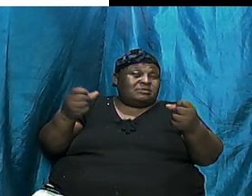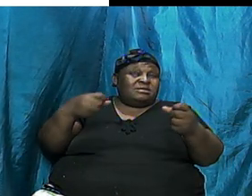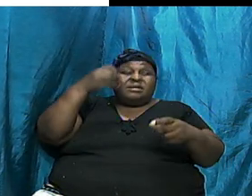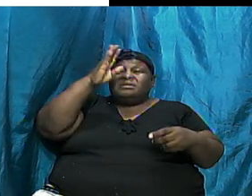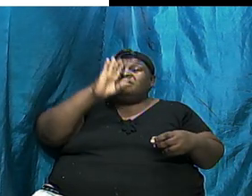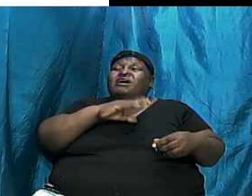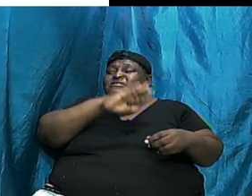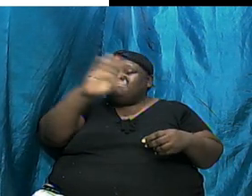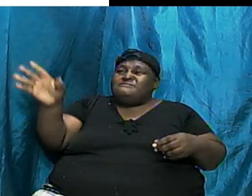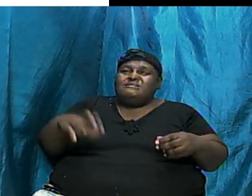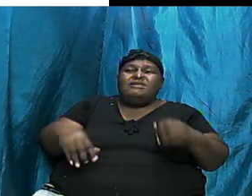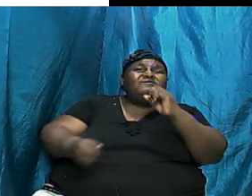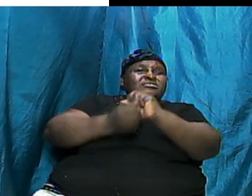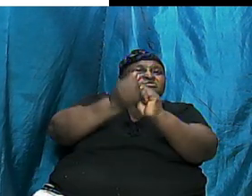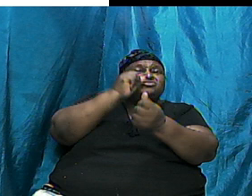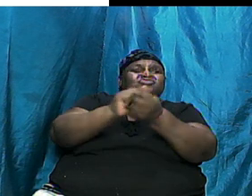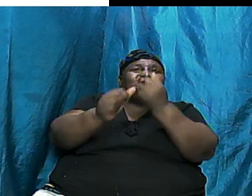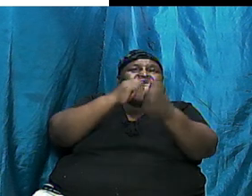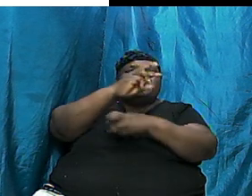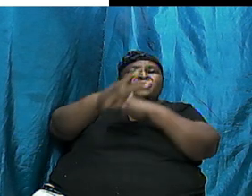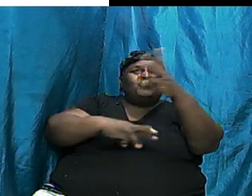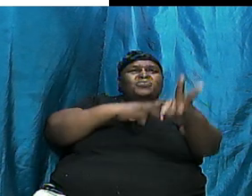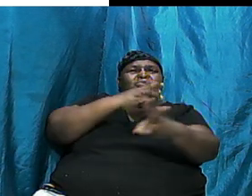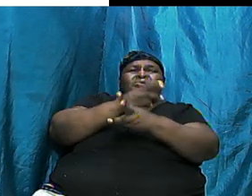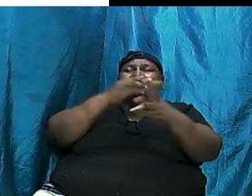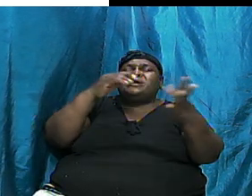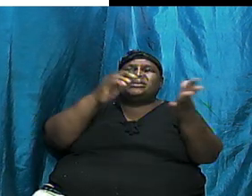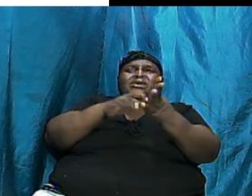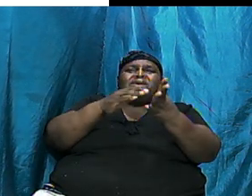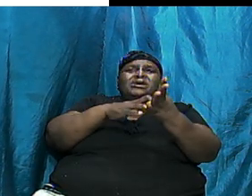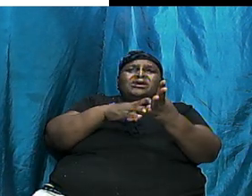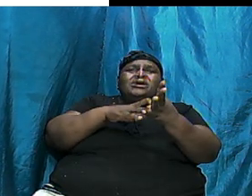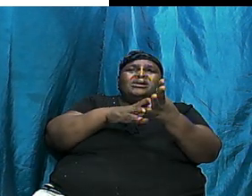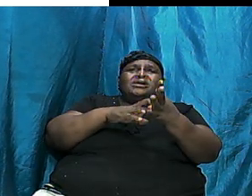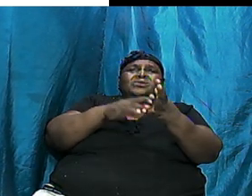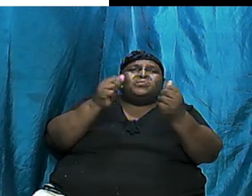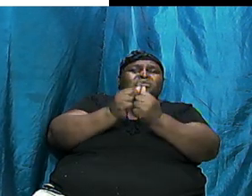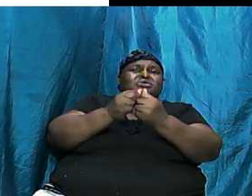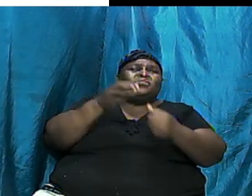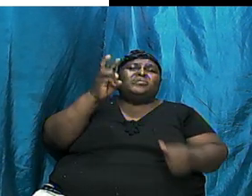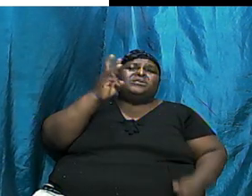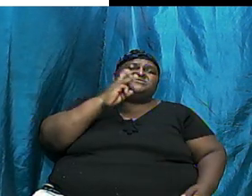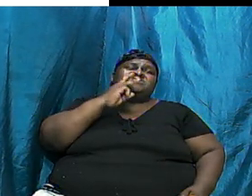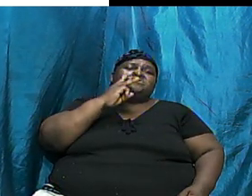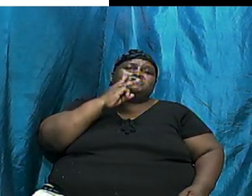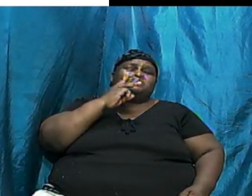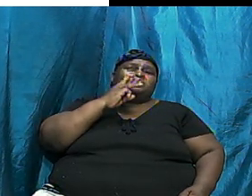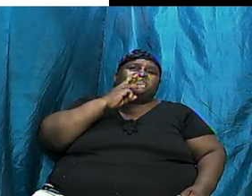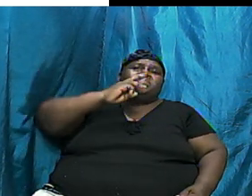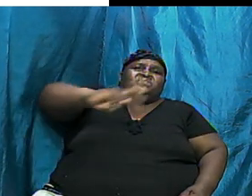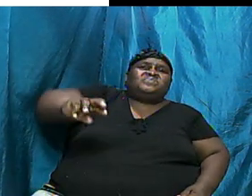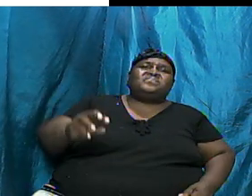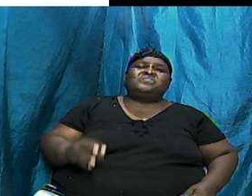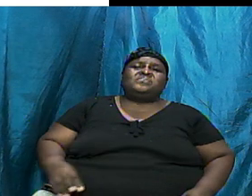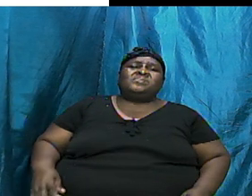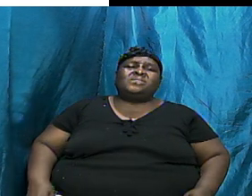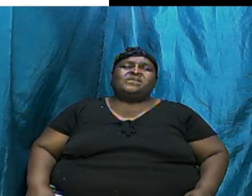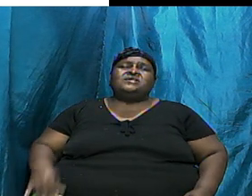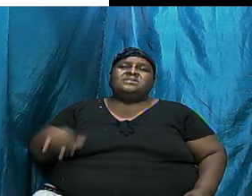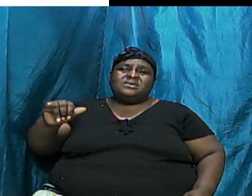destroy the world again by water. And that is